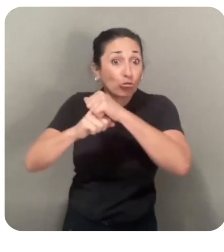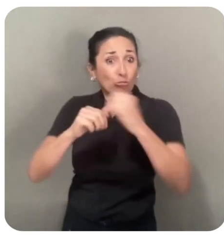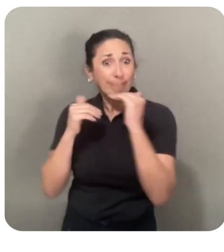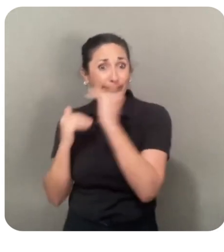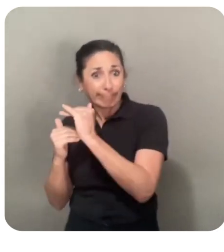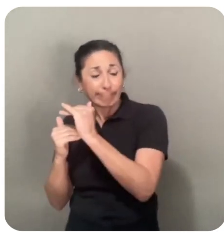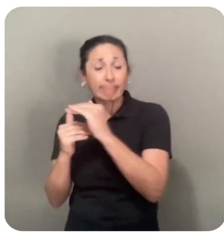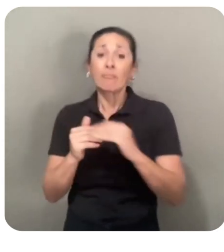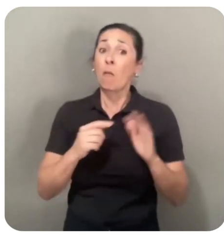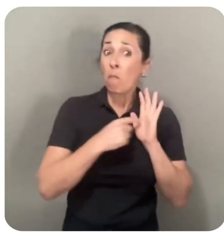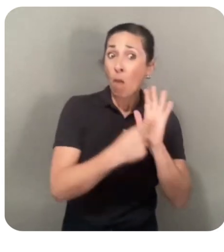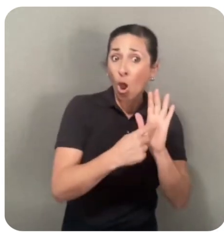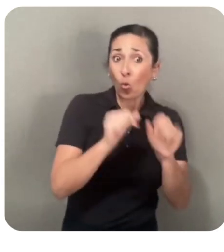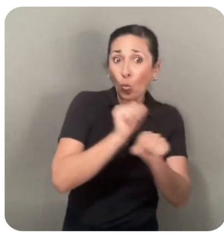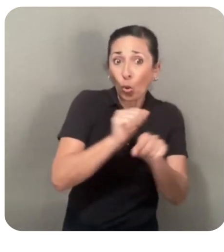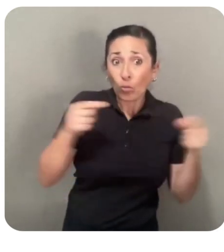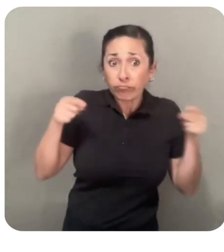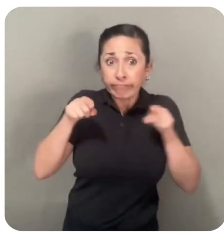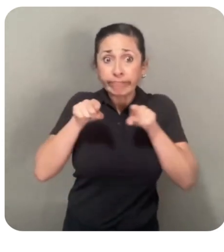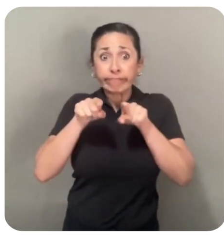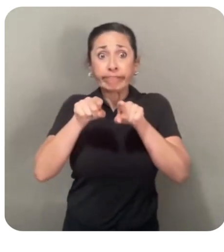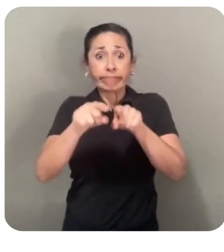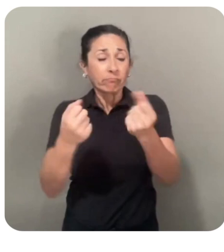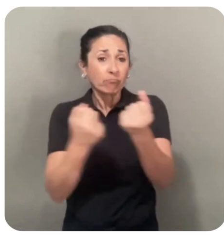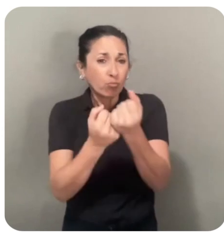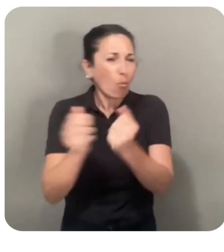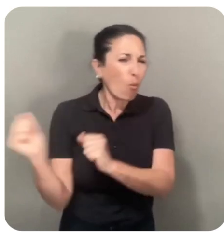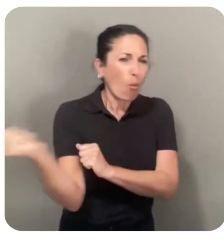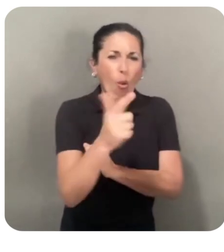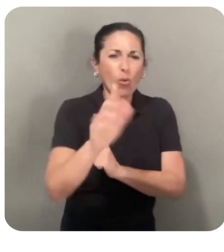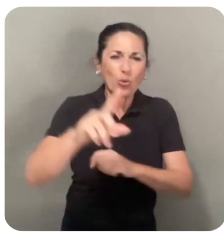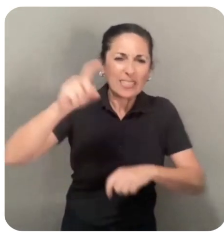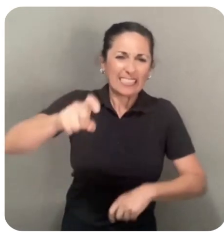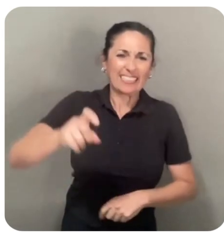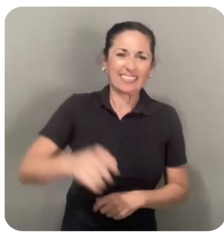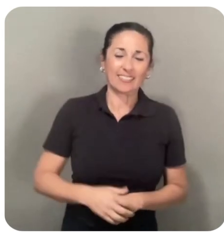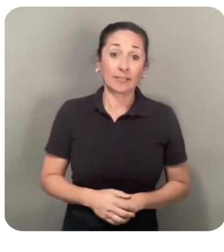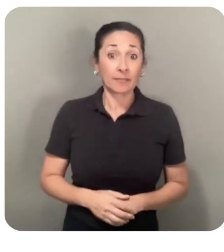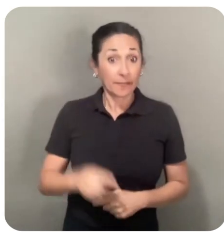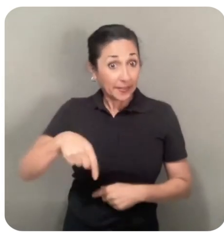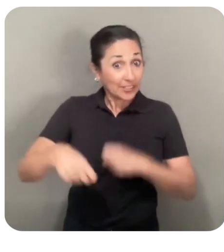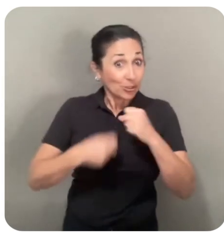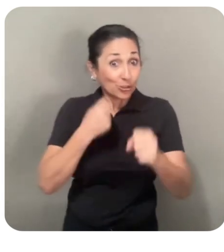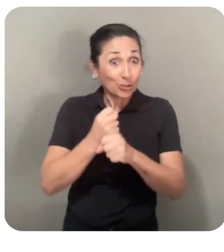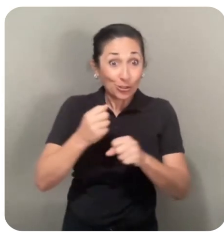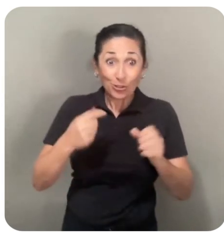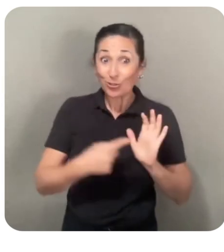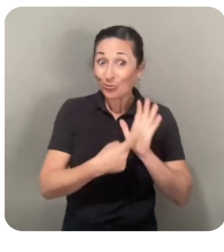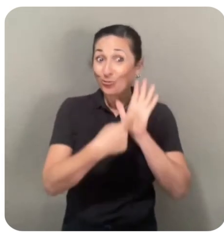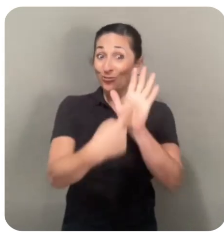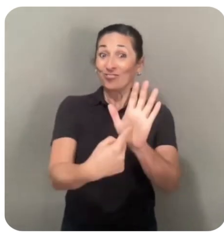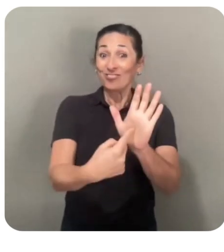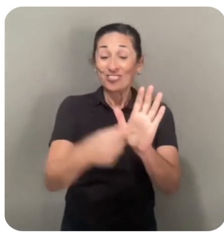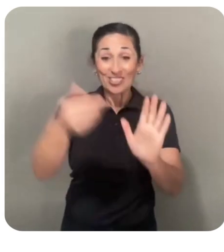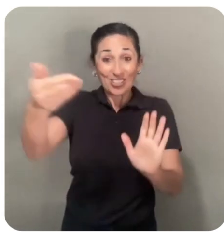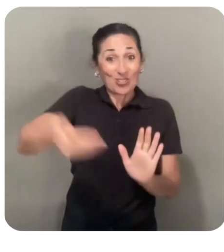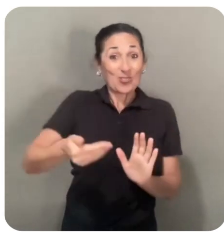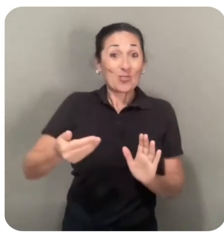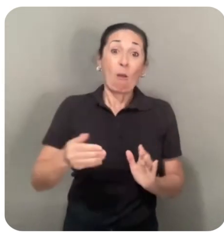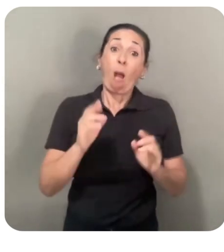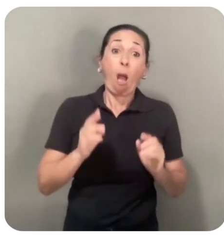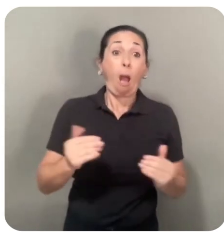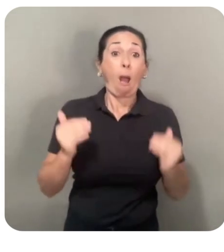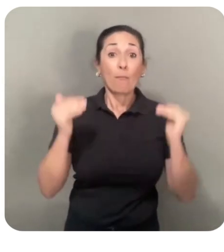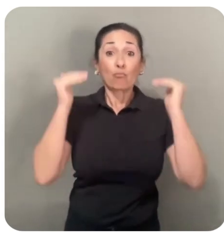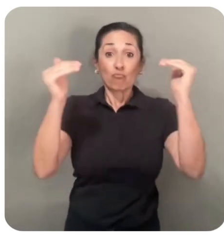these models can really work in tandem to support all of your needs. This year, we introduced upgraded 8B and